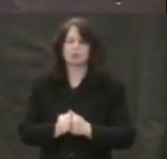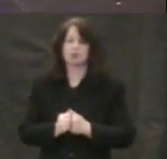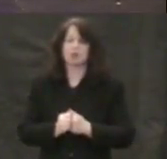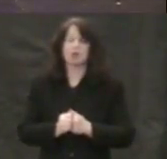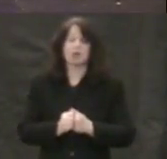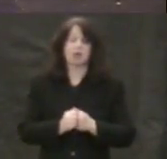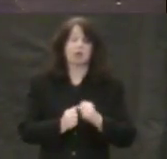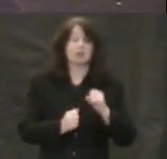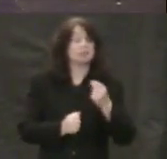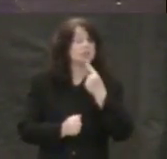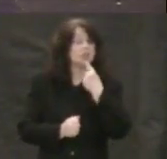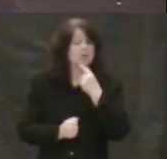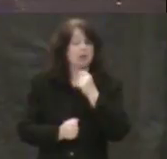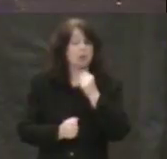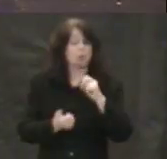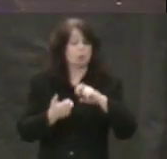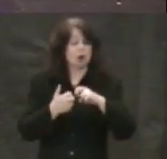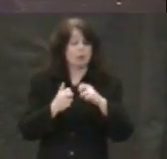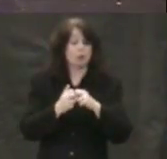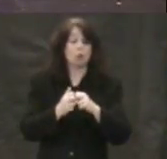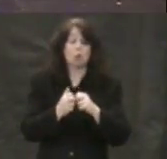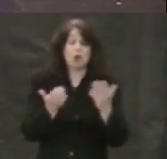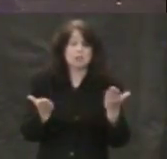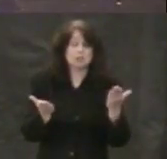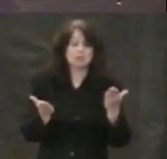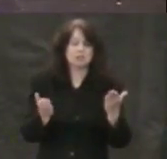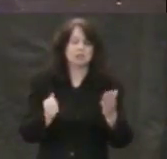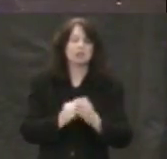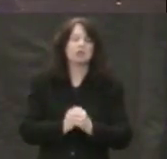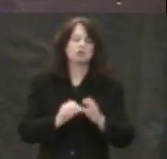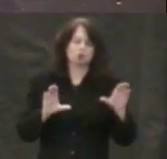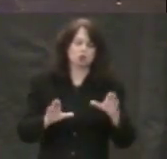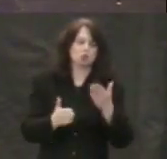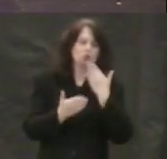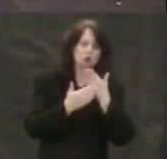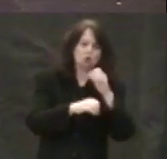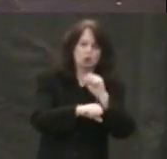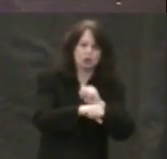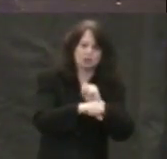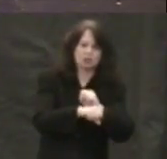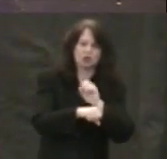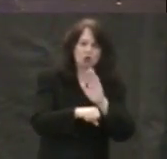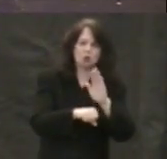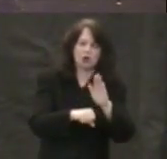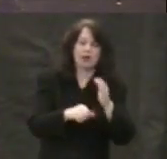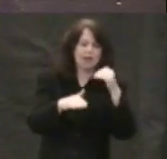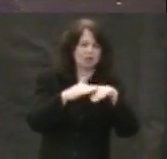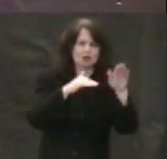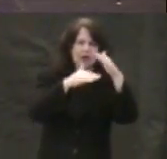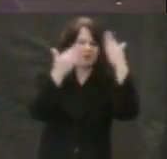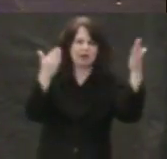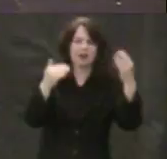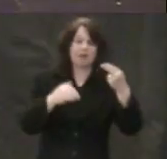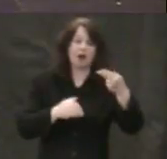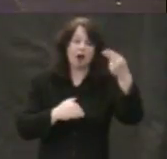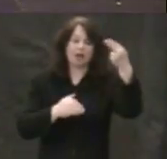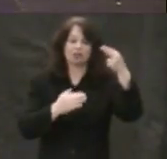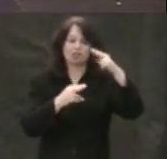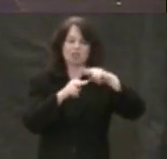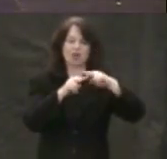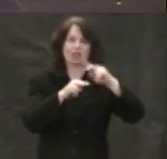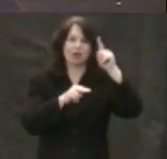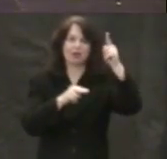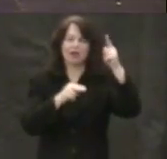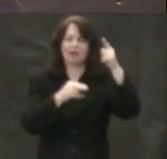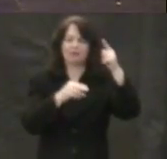problem only in Luther's day. They were sold 400 years before he was born. Indulgences are still available today.